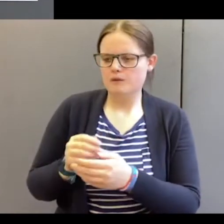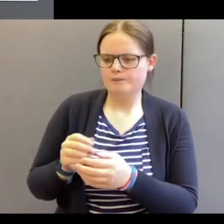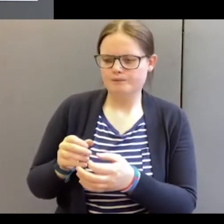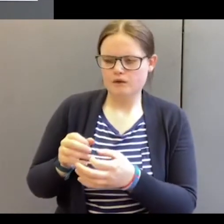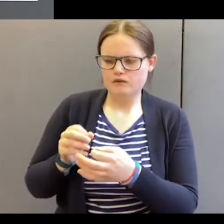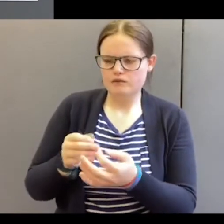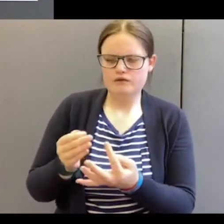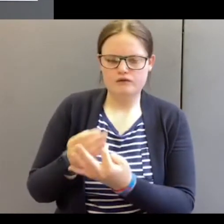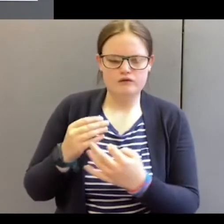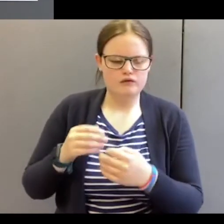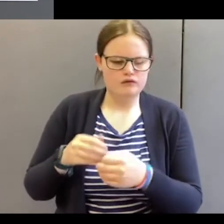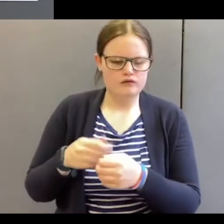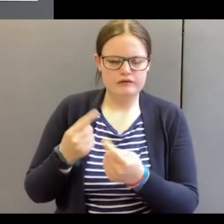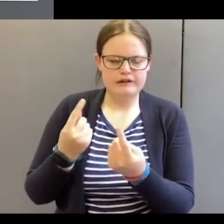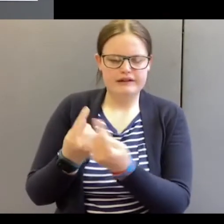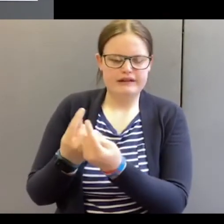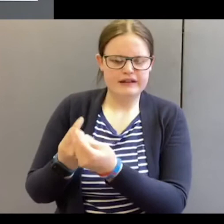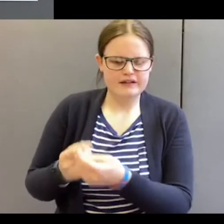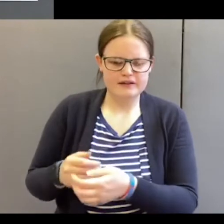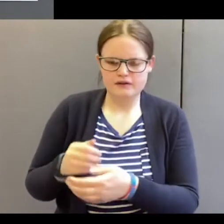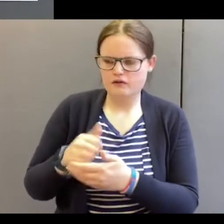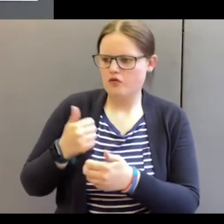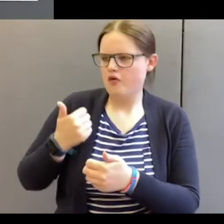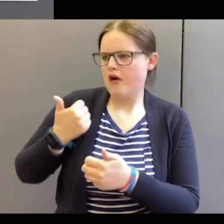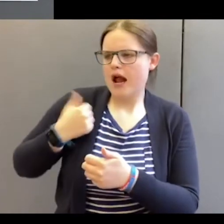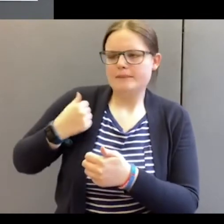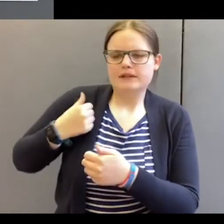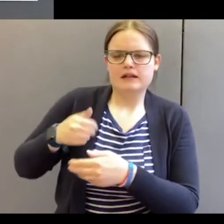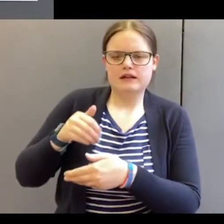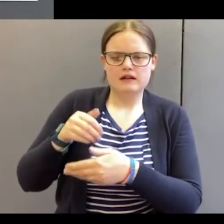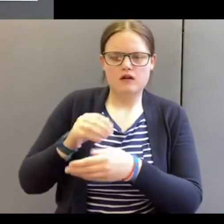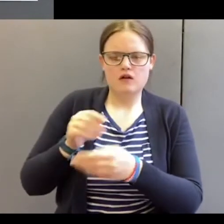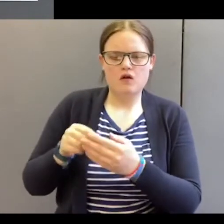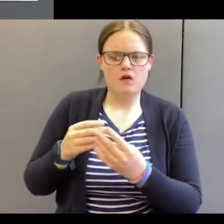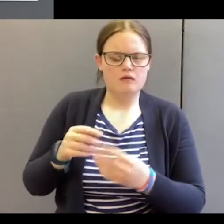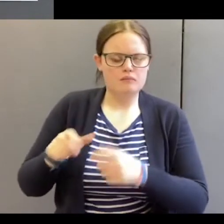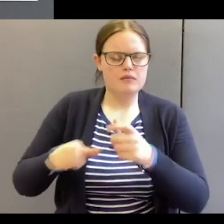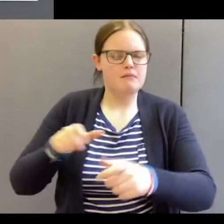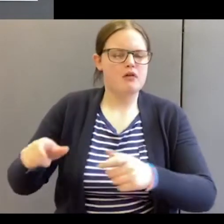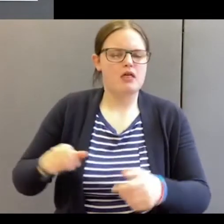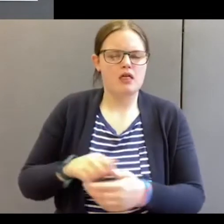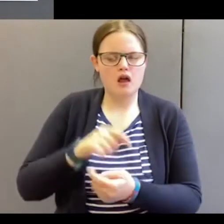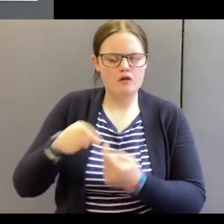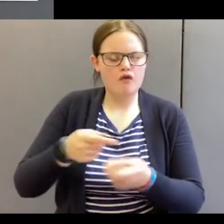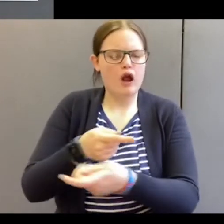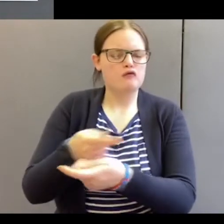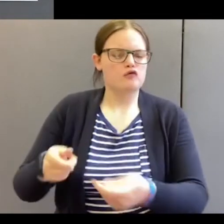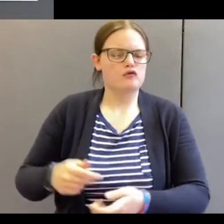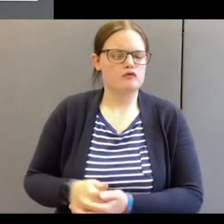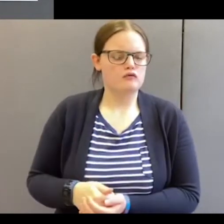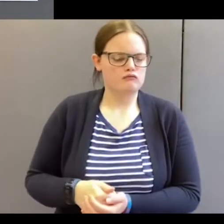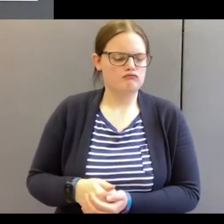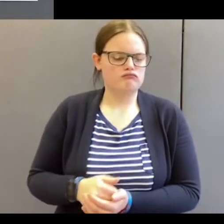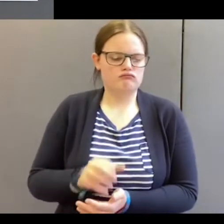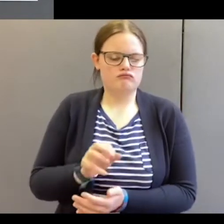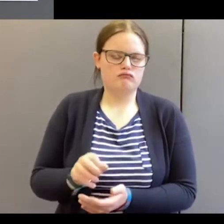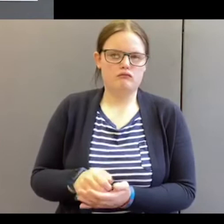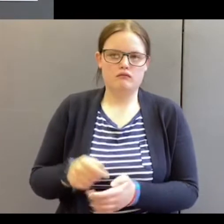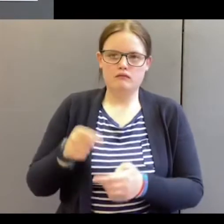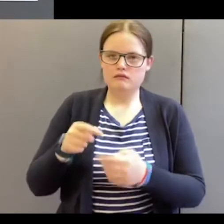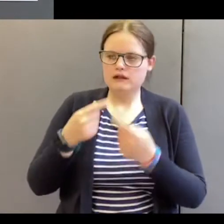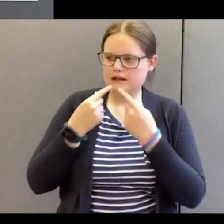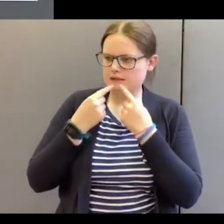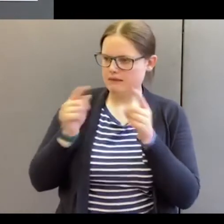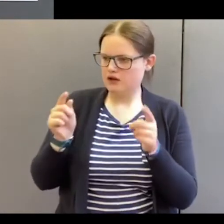fashions and by the expectations of the crowd around you. Well, in this